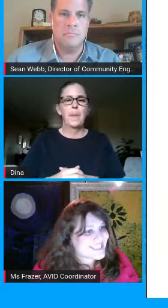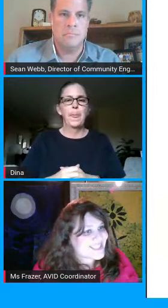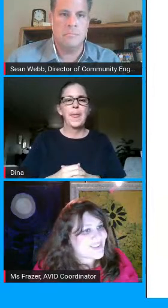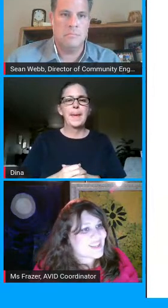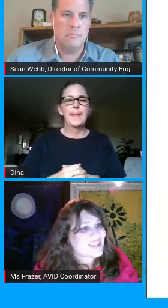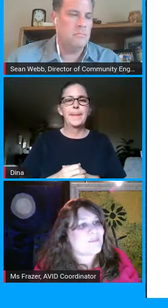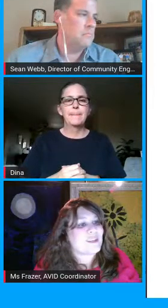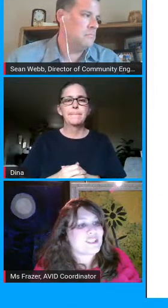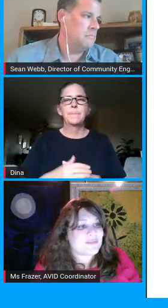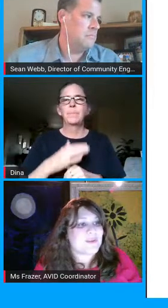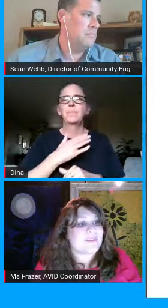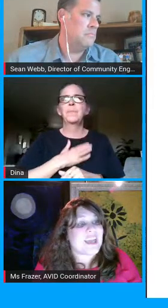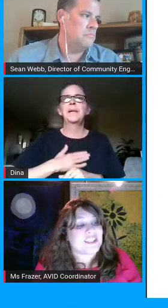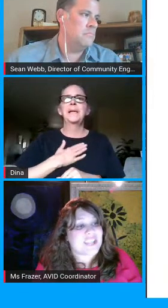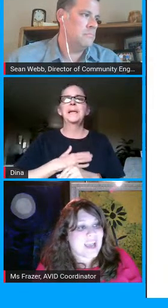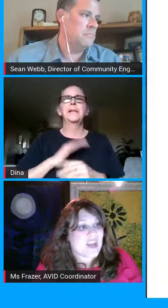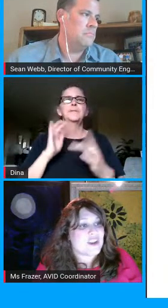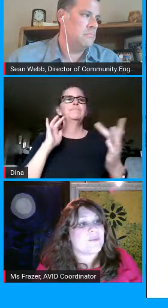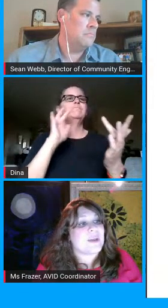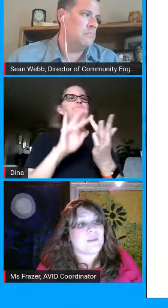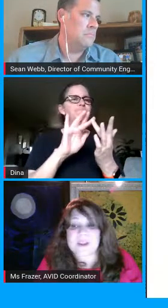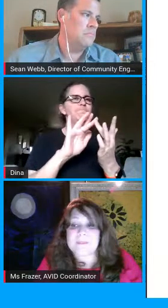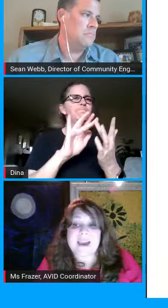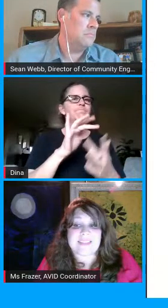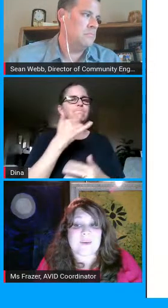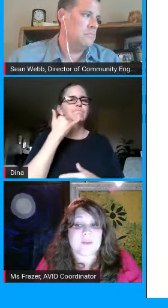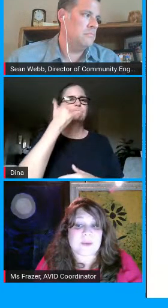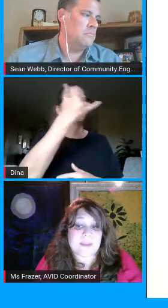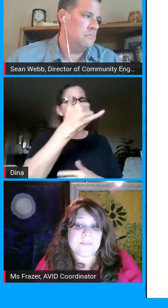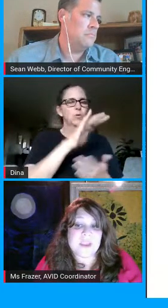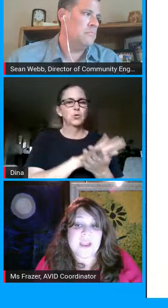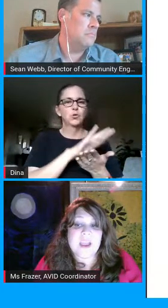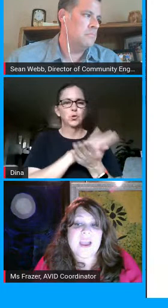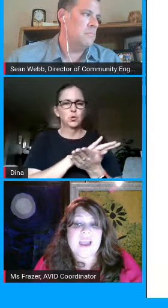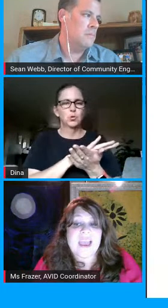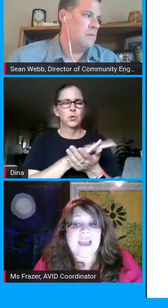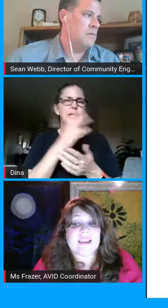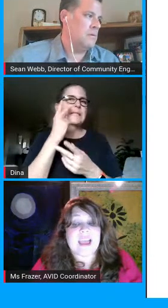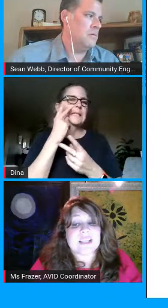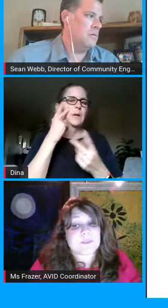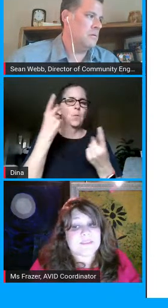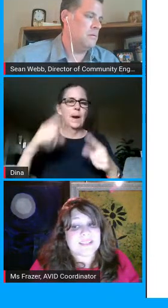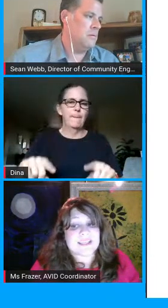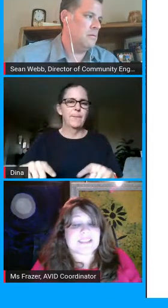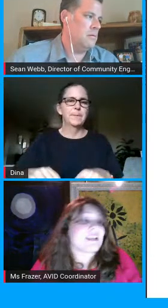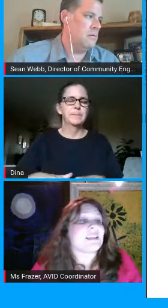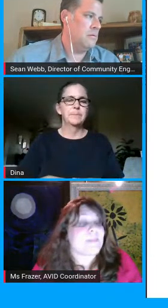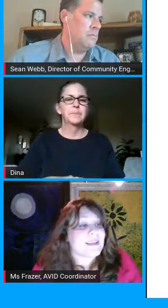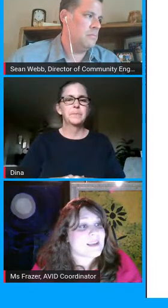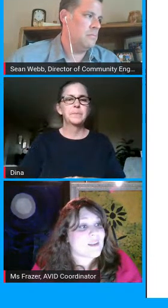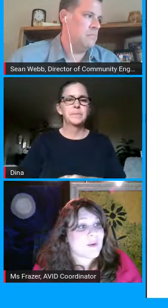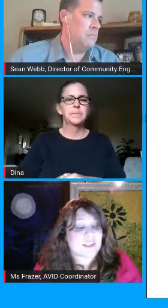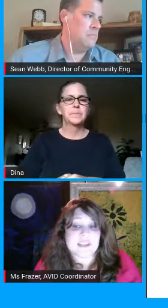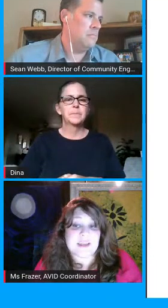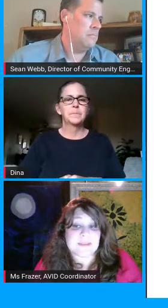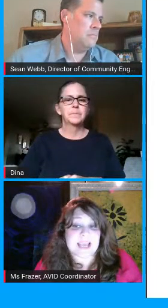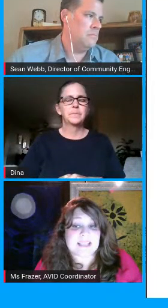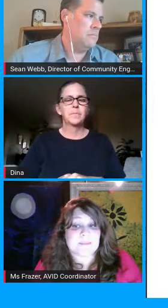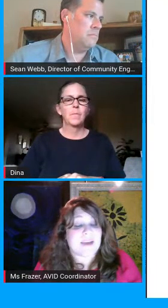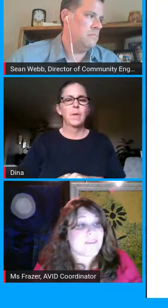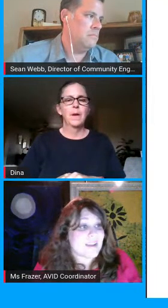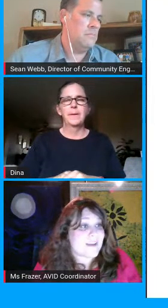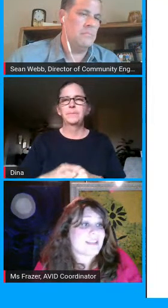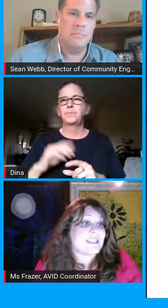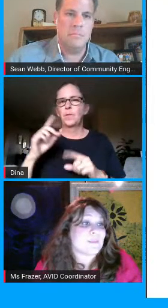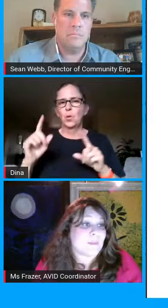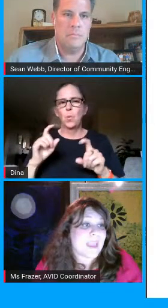contact your school they'll put you through with how to check out a new one and bring back the old one and as previously discussed based on the question that was